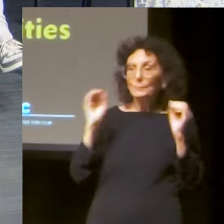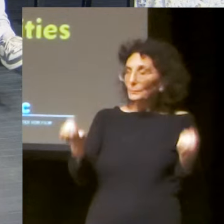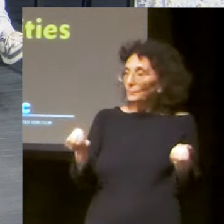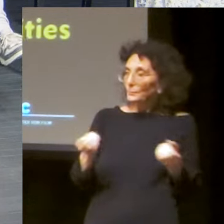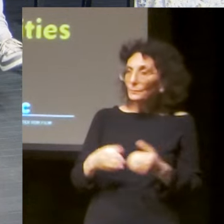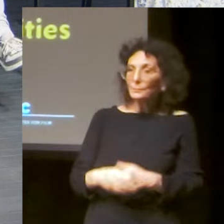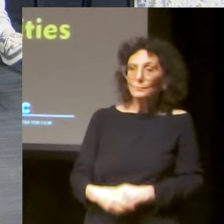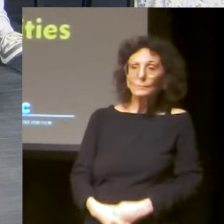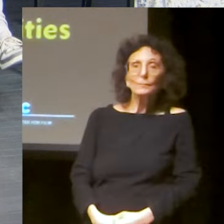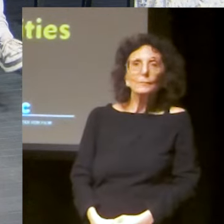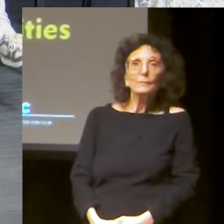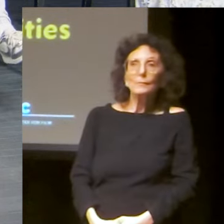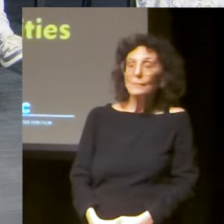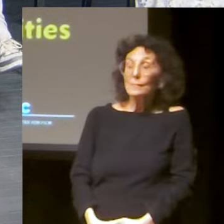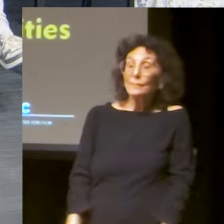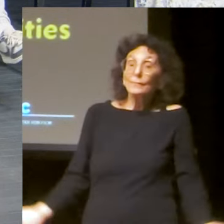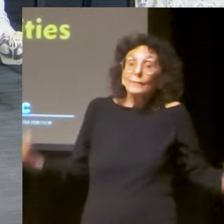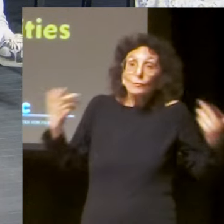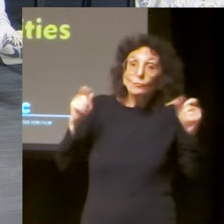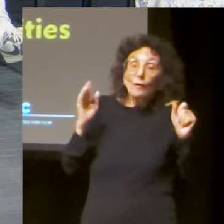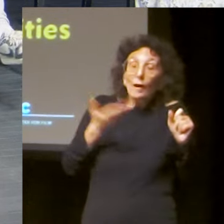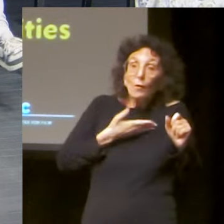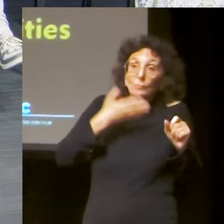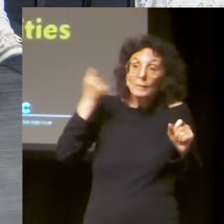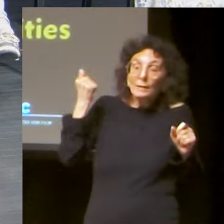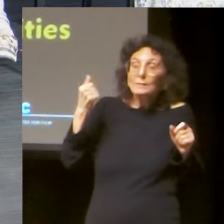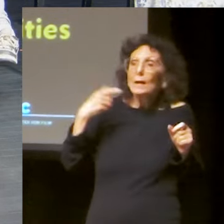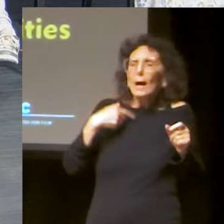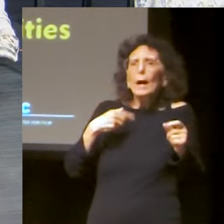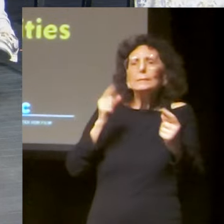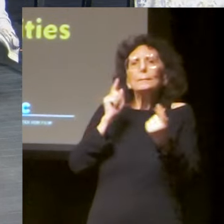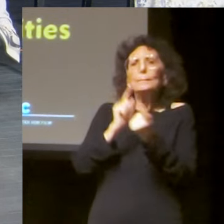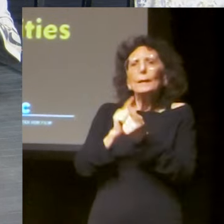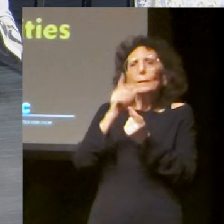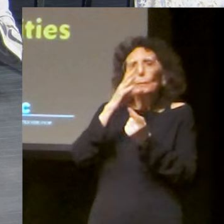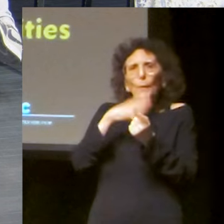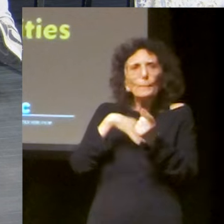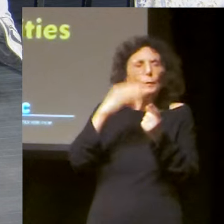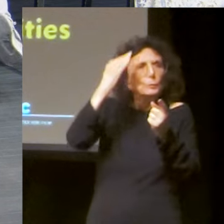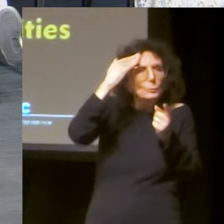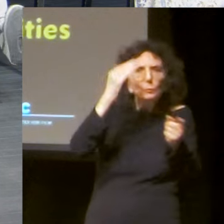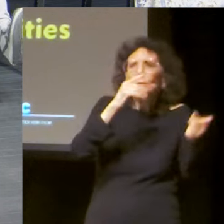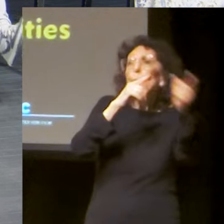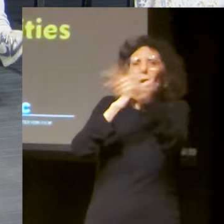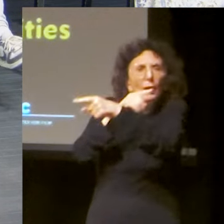for the disabled. They did not have that. And so